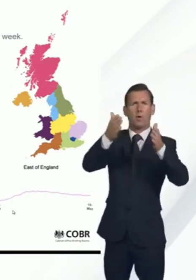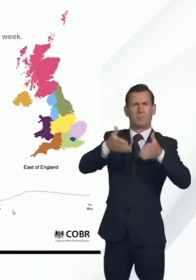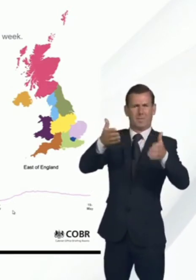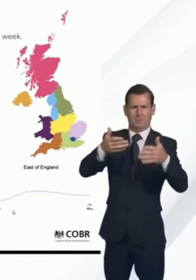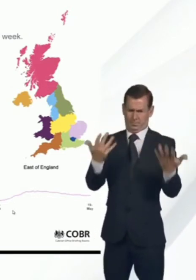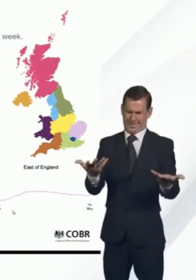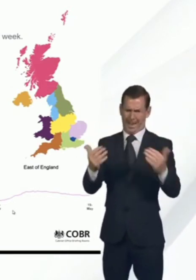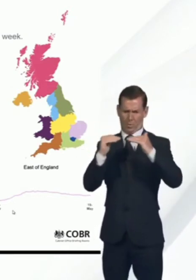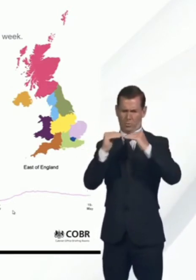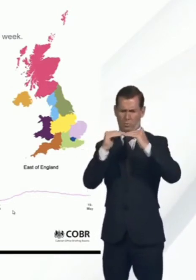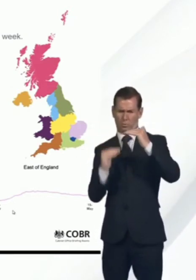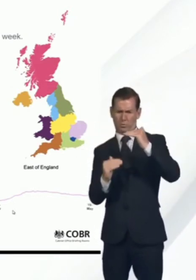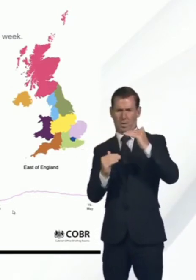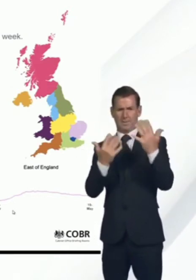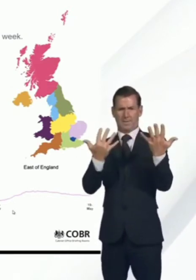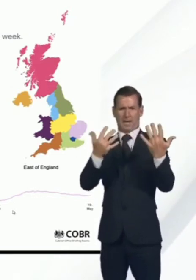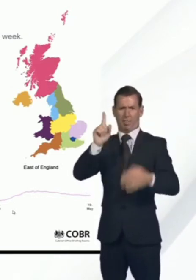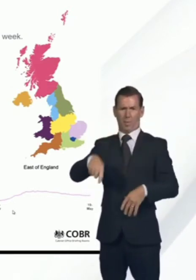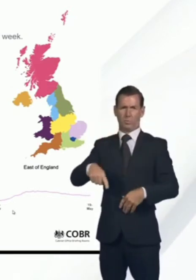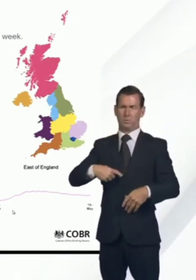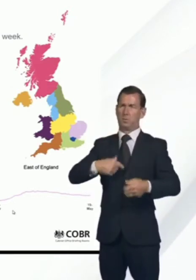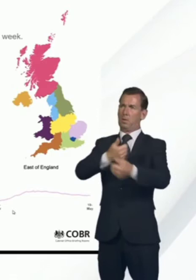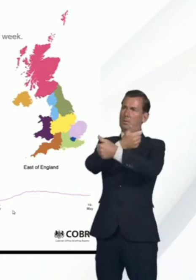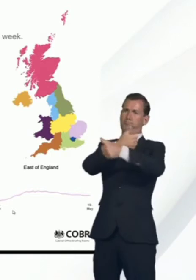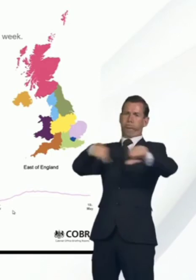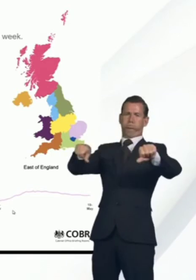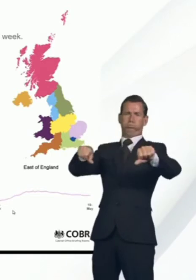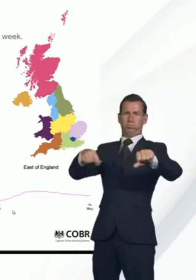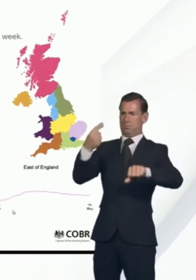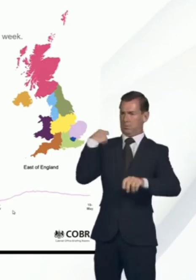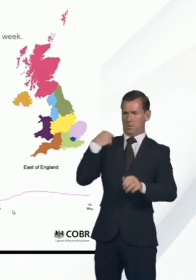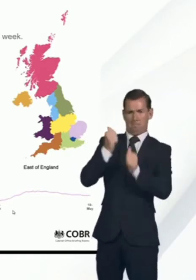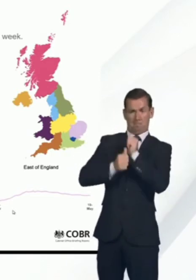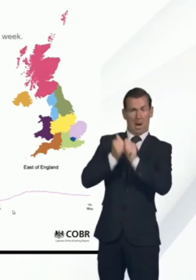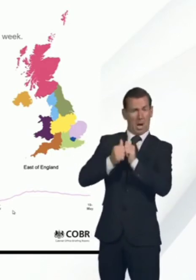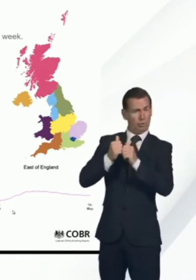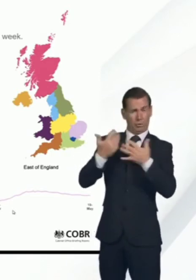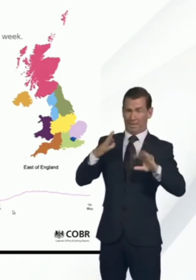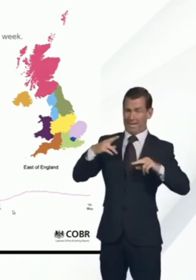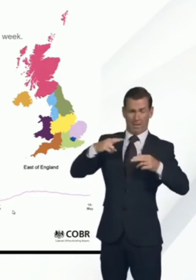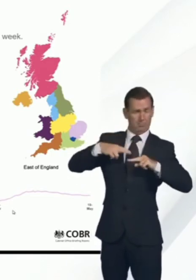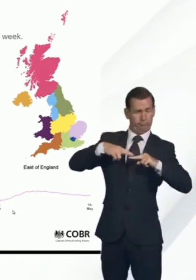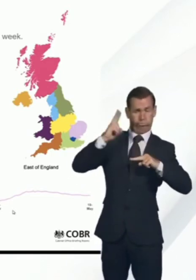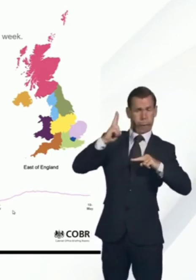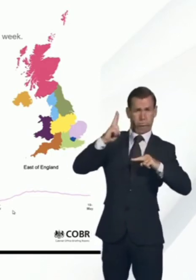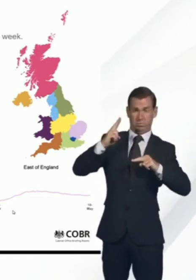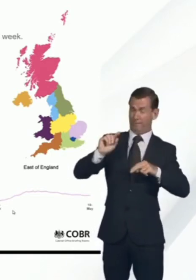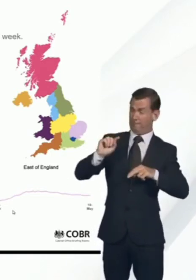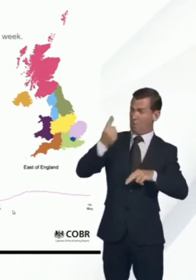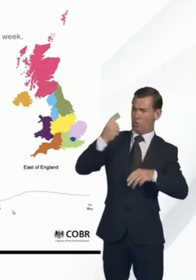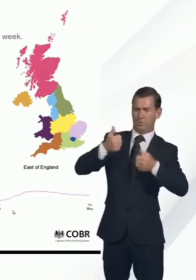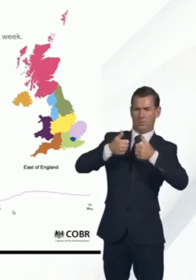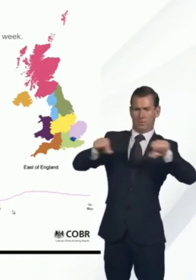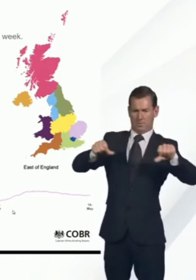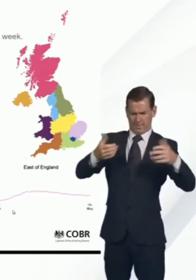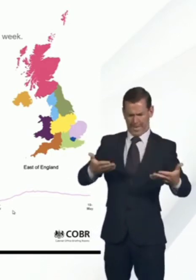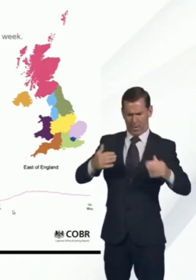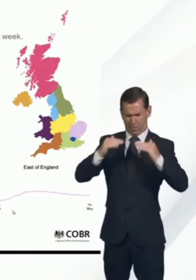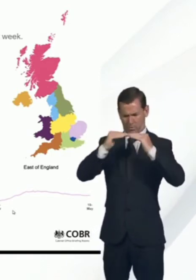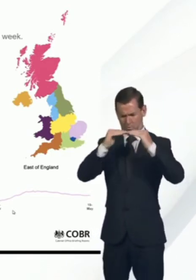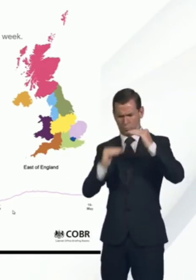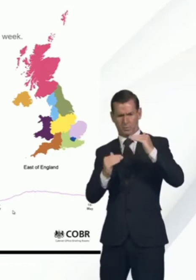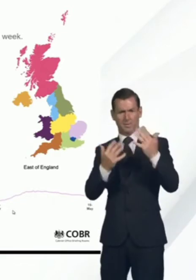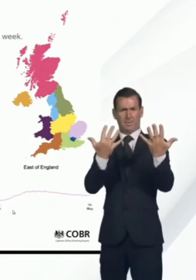10,000. So I think that's the first time since March that we have seen a fall that has come down below 10,000 in terms of the people who are actively in